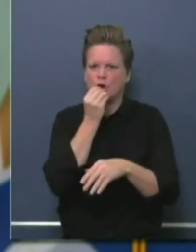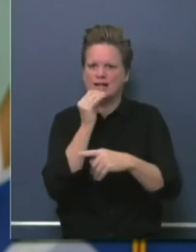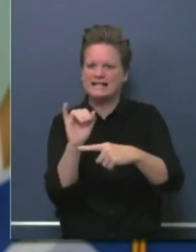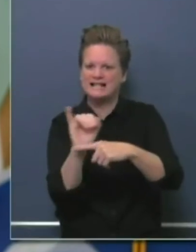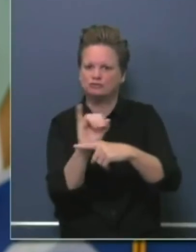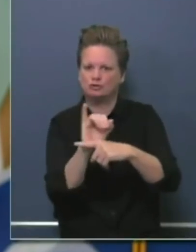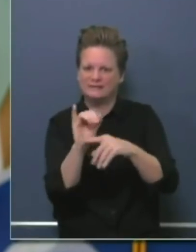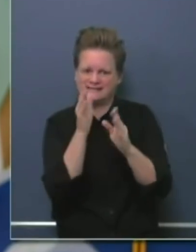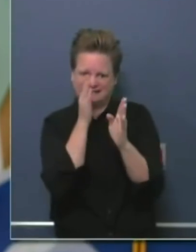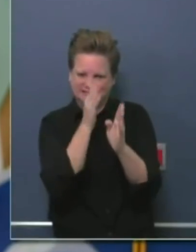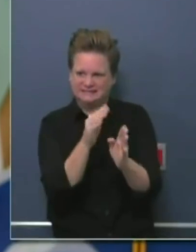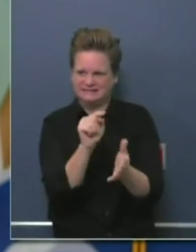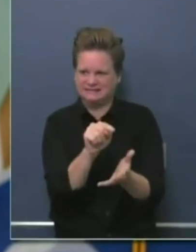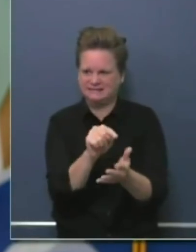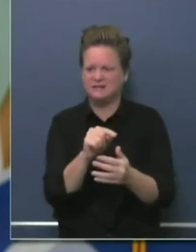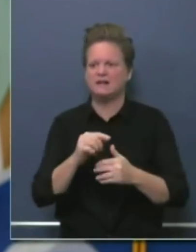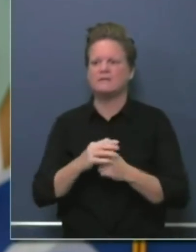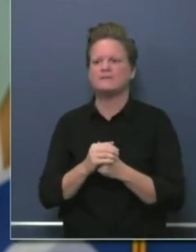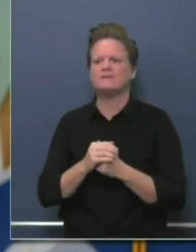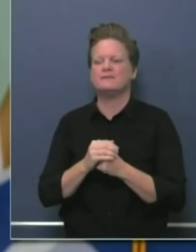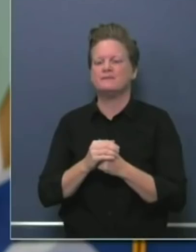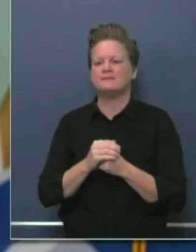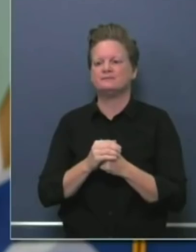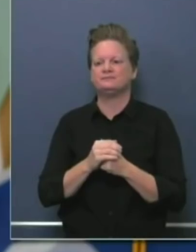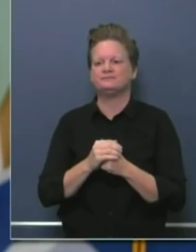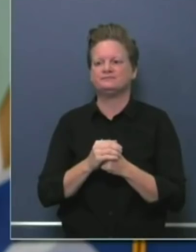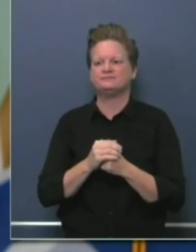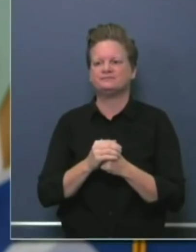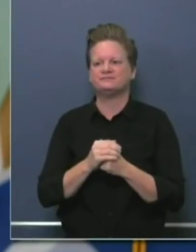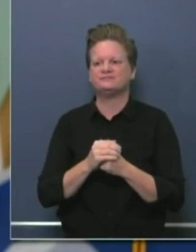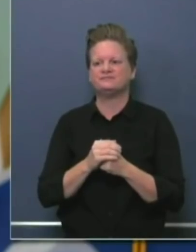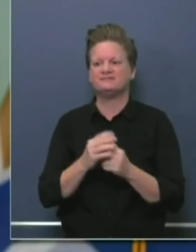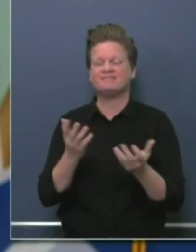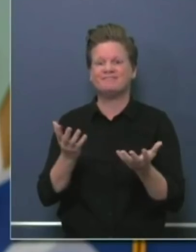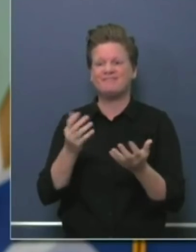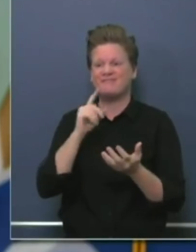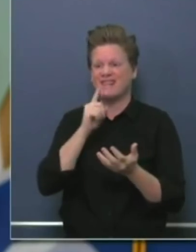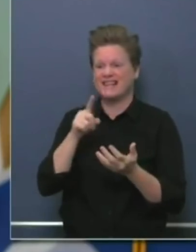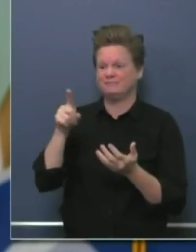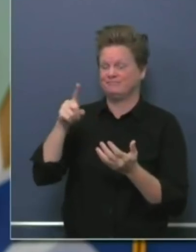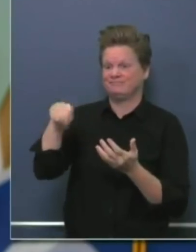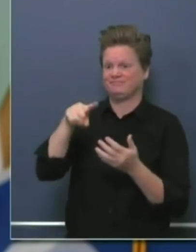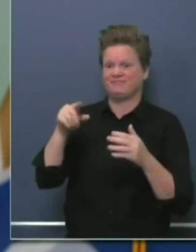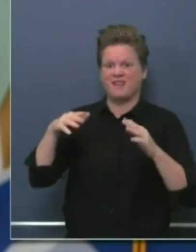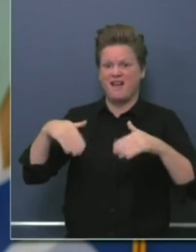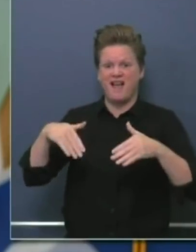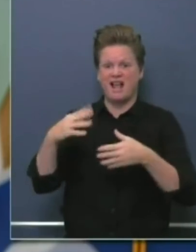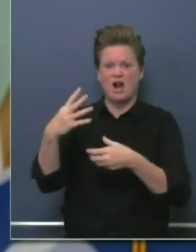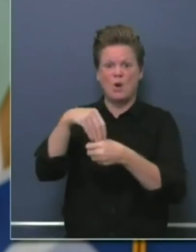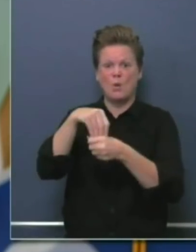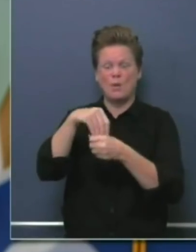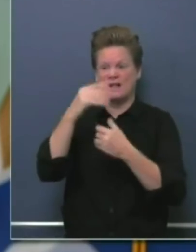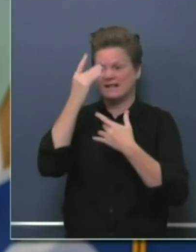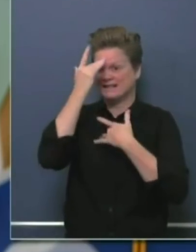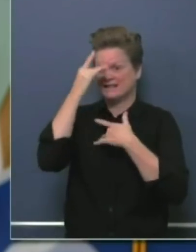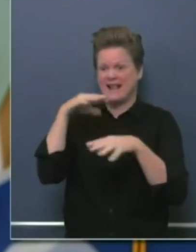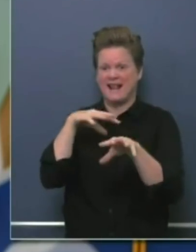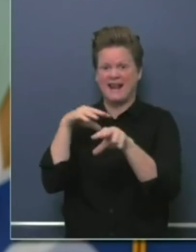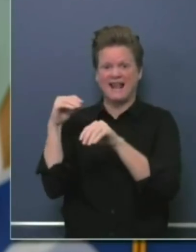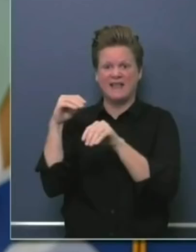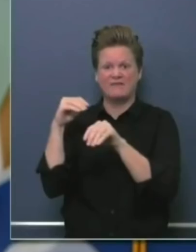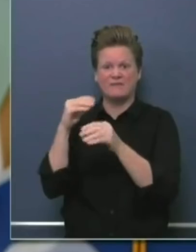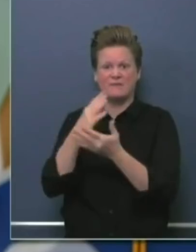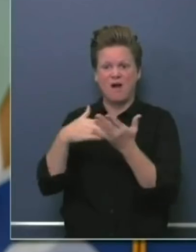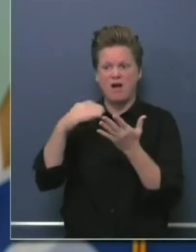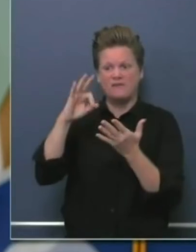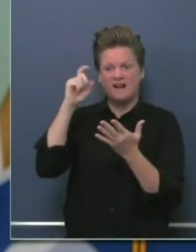example. They were left out of the original sick leave announcements from the federal government and were not part of our previous